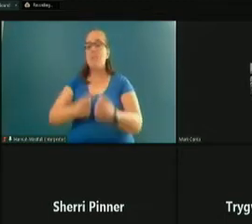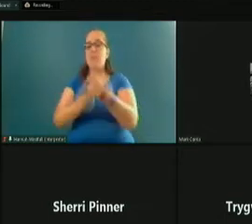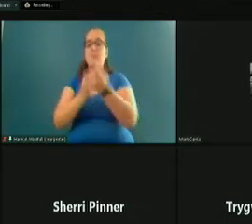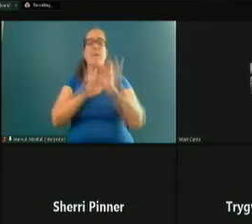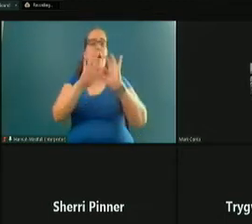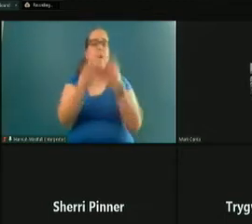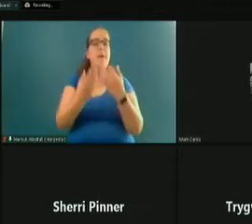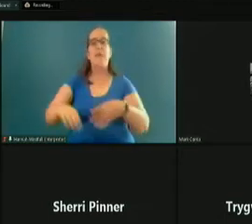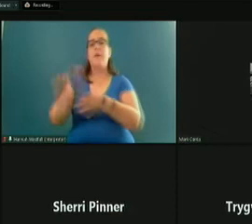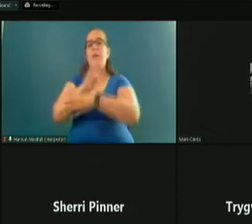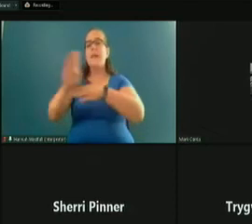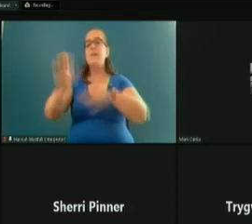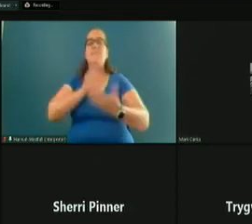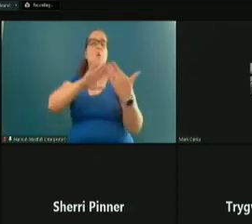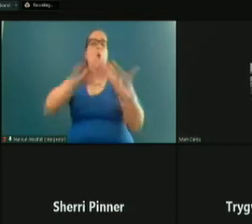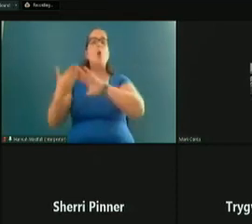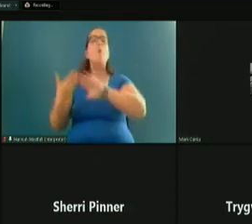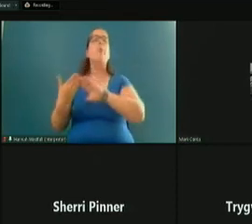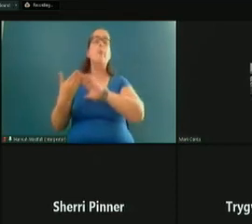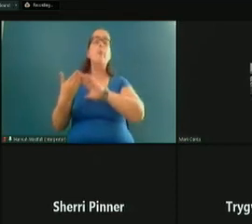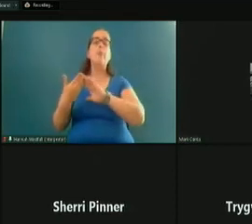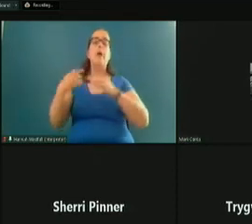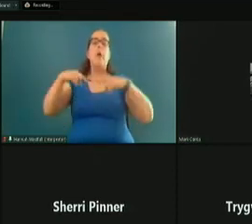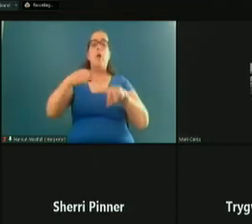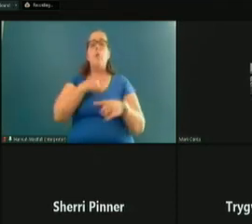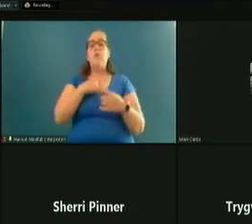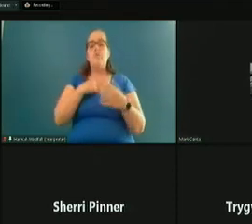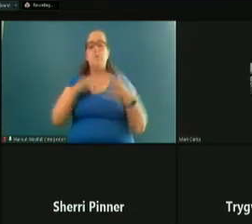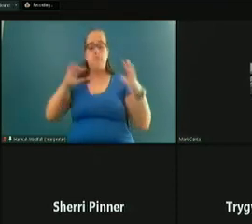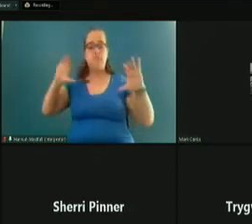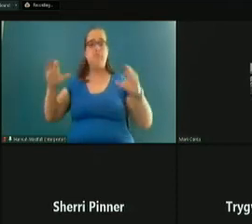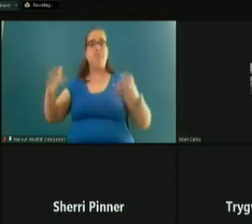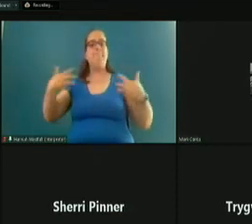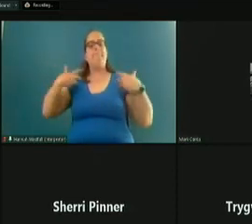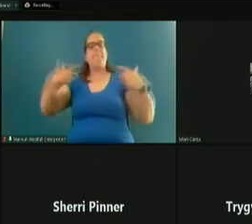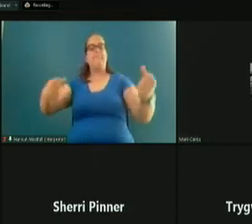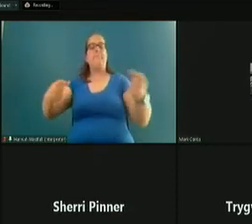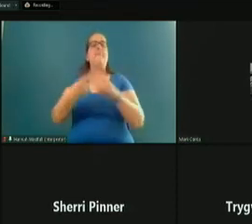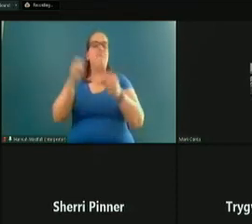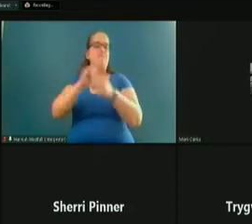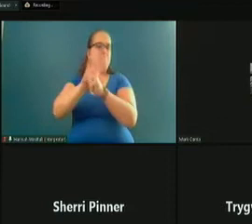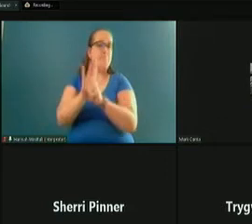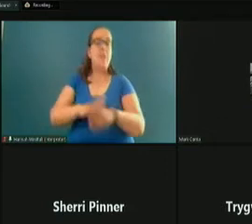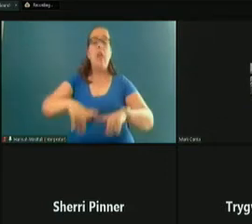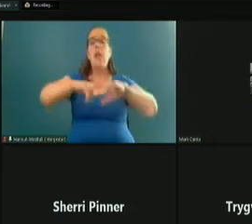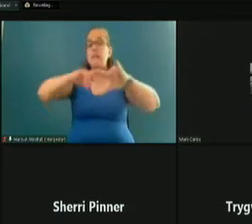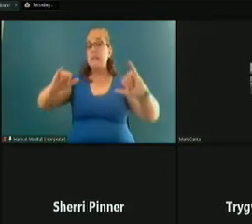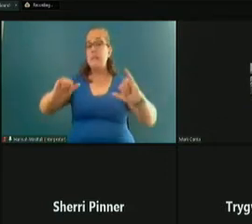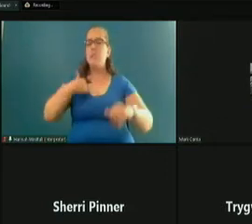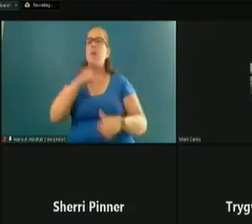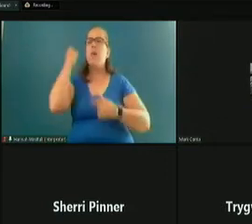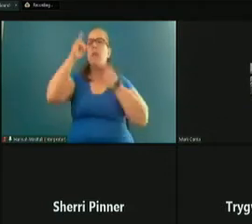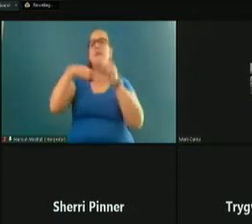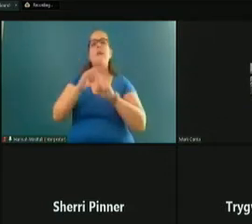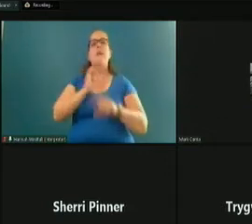businesses and our communities as we collectively recover from the pandemic. At the same time, we need to think about our